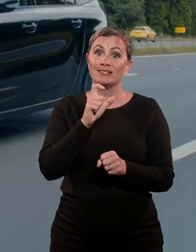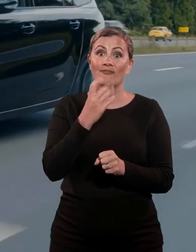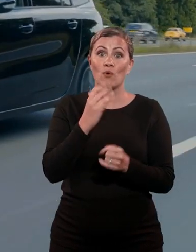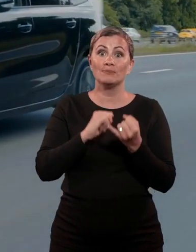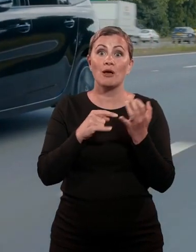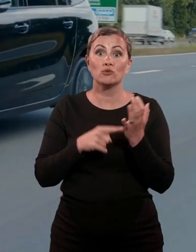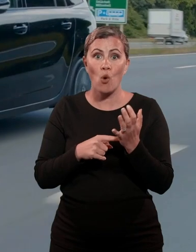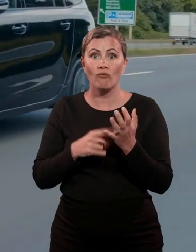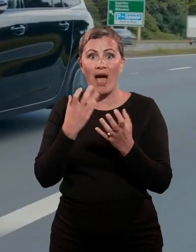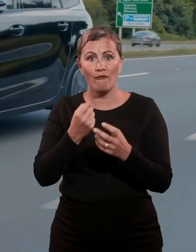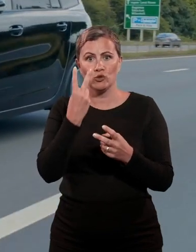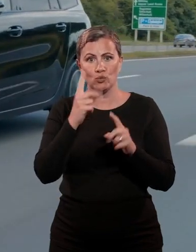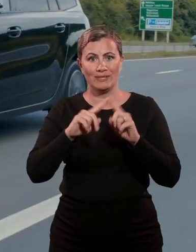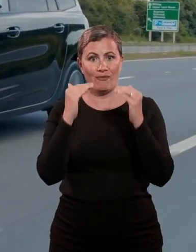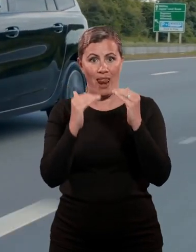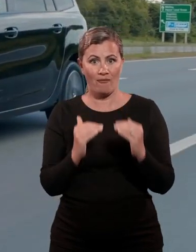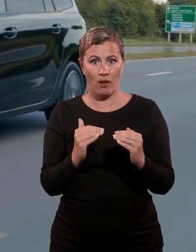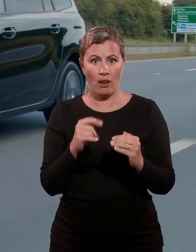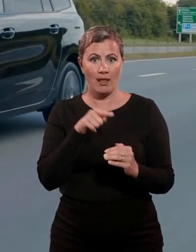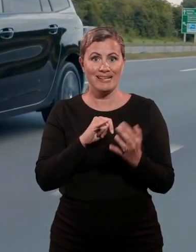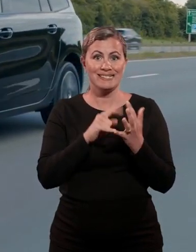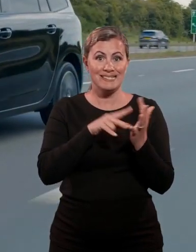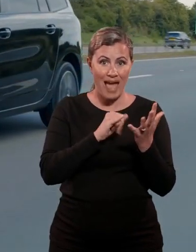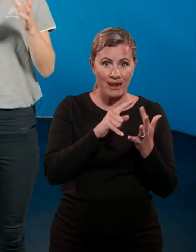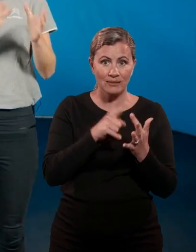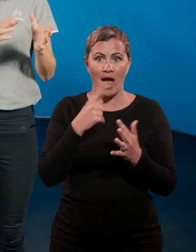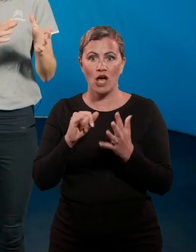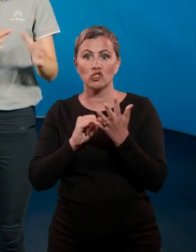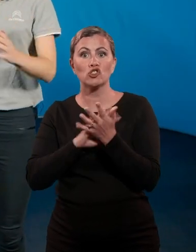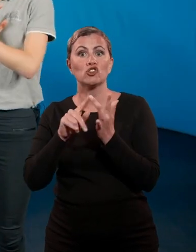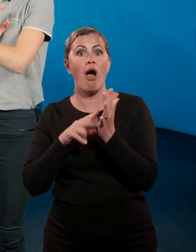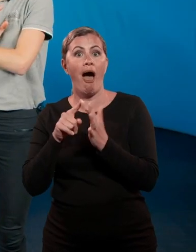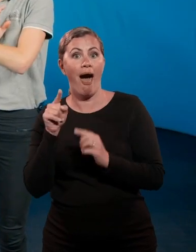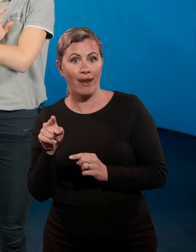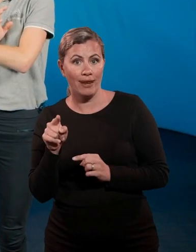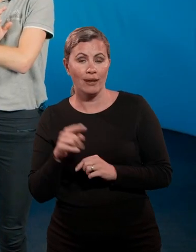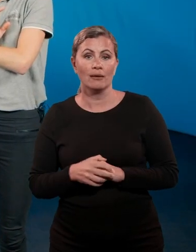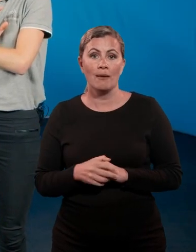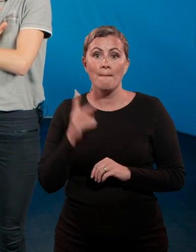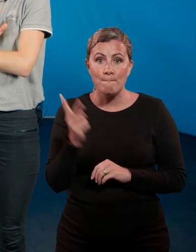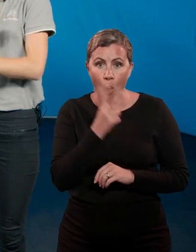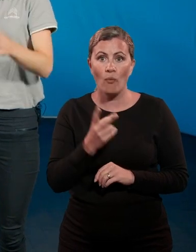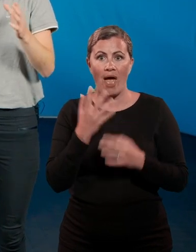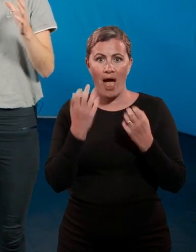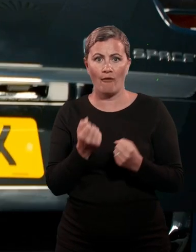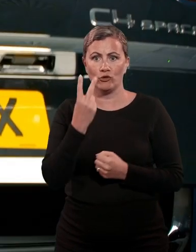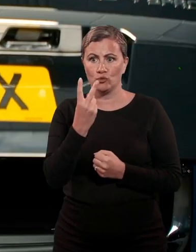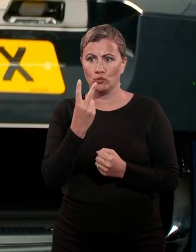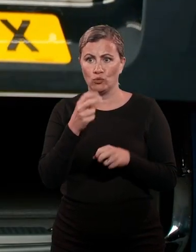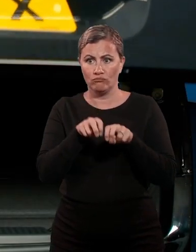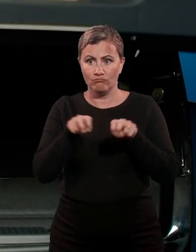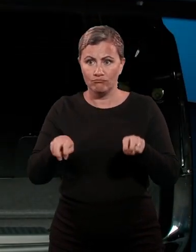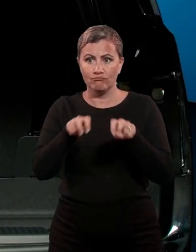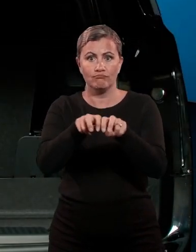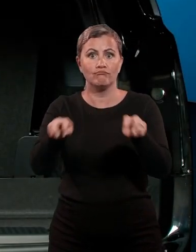Citroen Grand C4 Space Tourer comes in two trim levels, the entry level Sense and this Shine version. While both